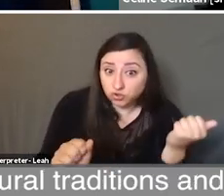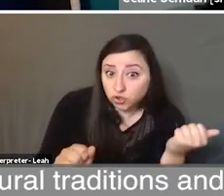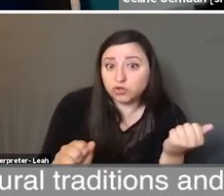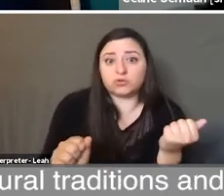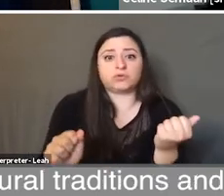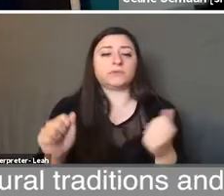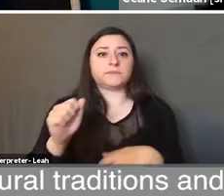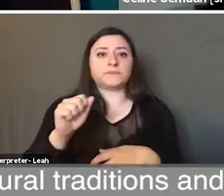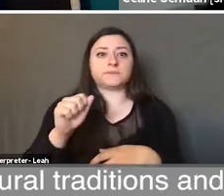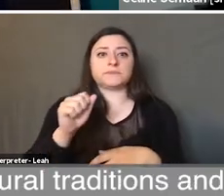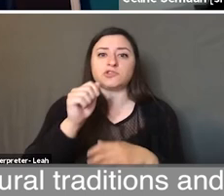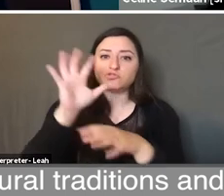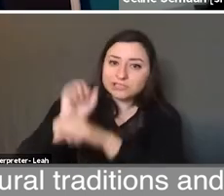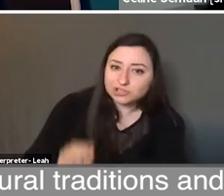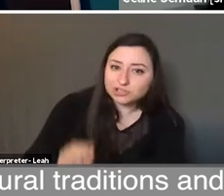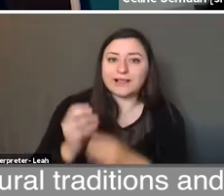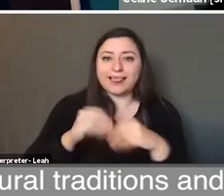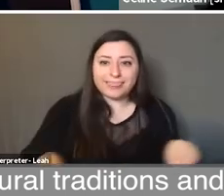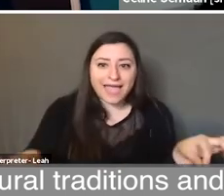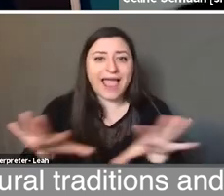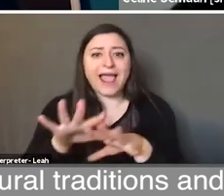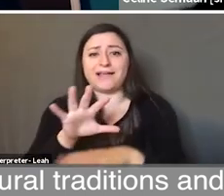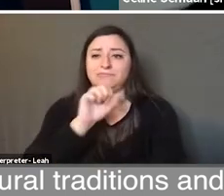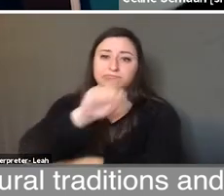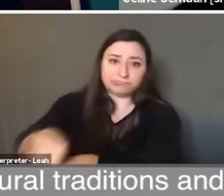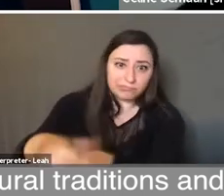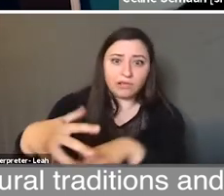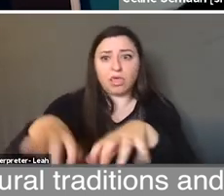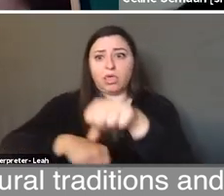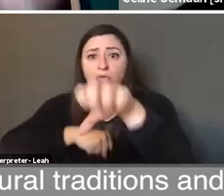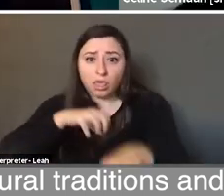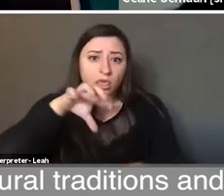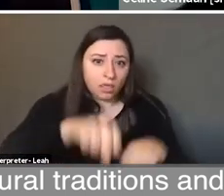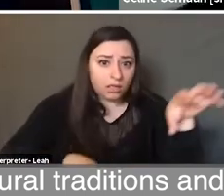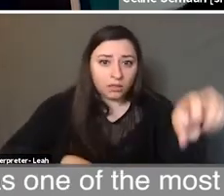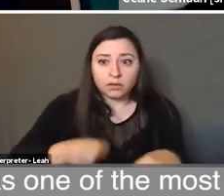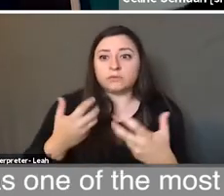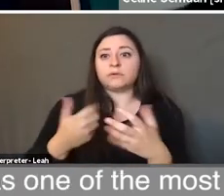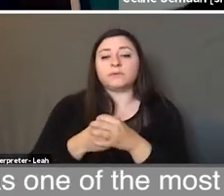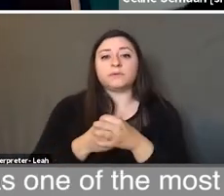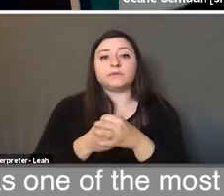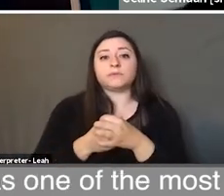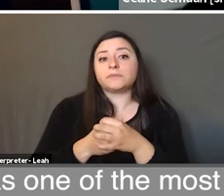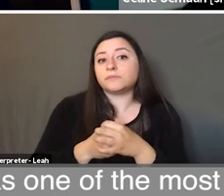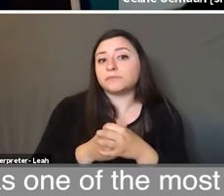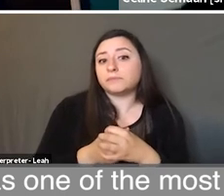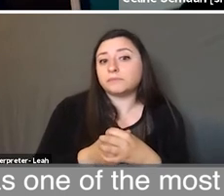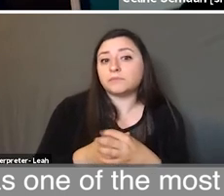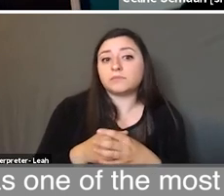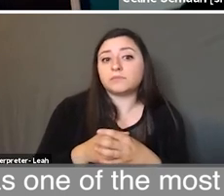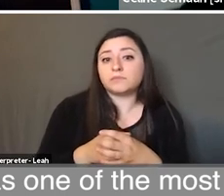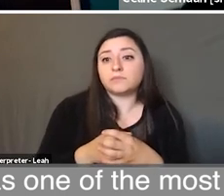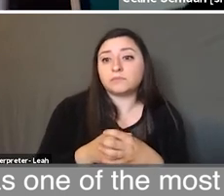agricultural traditions and lands to conquer and colonize more and more. Faw and Basra. Basra was one of the most